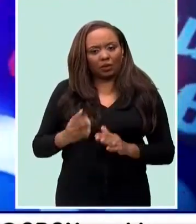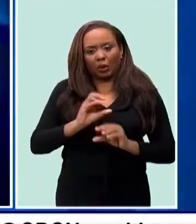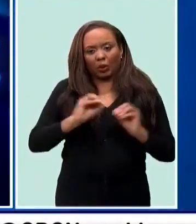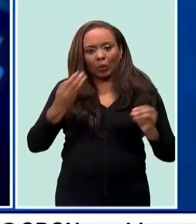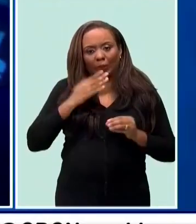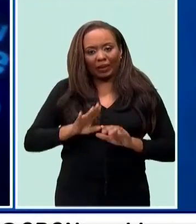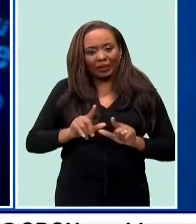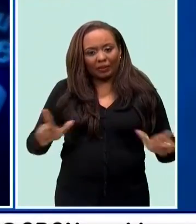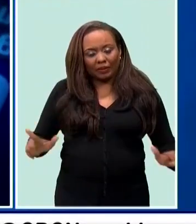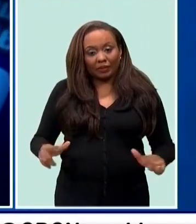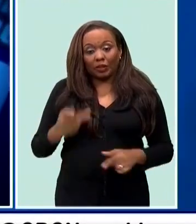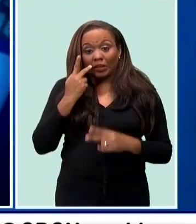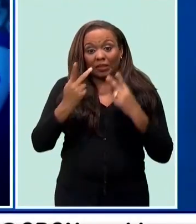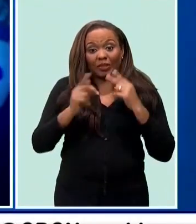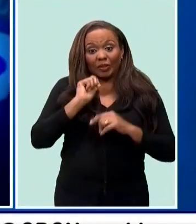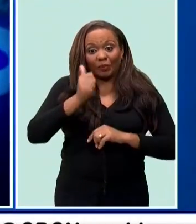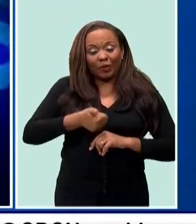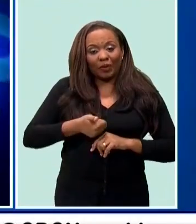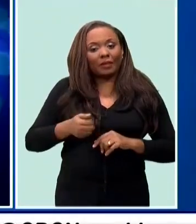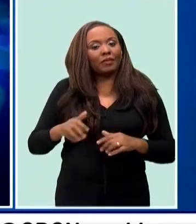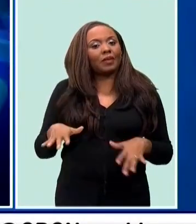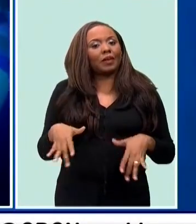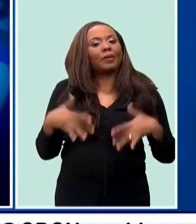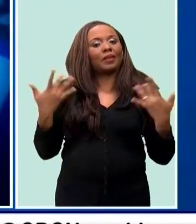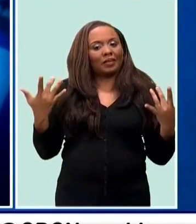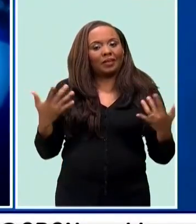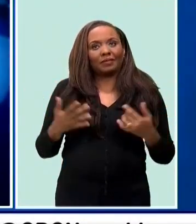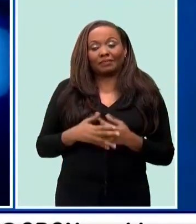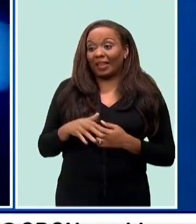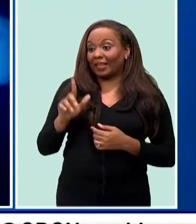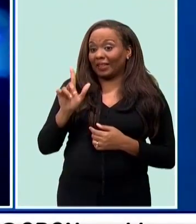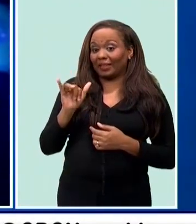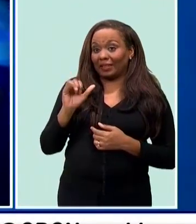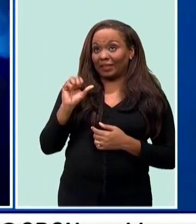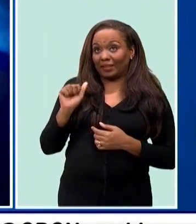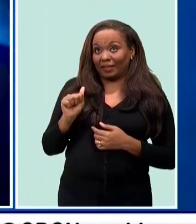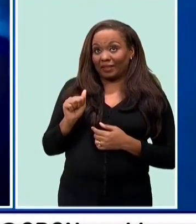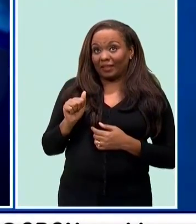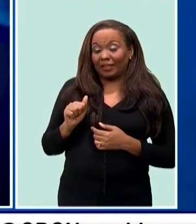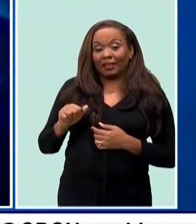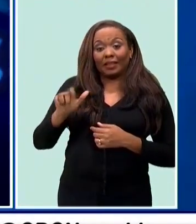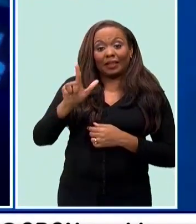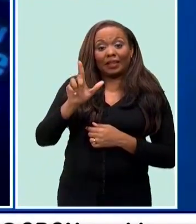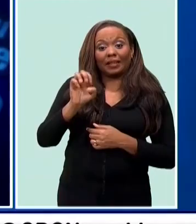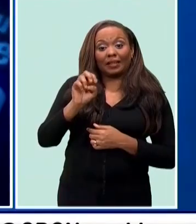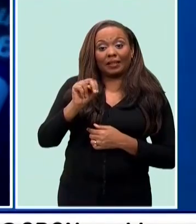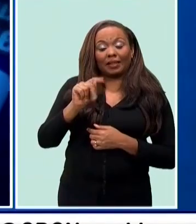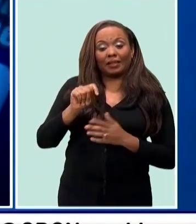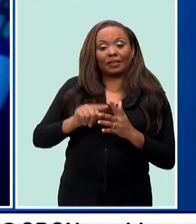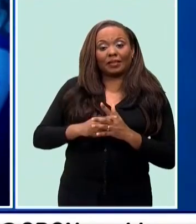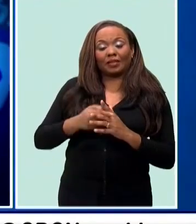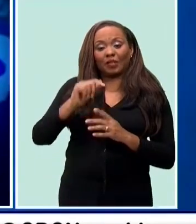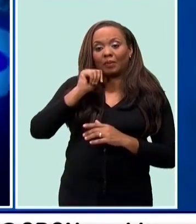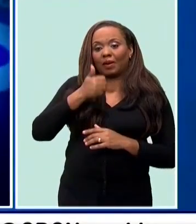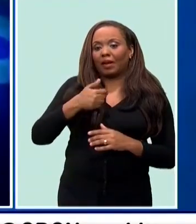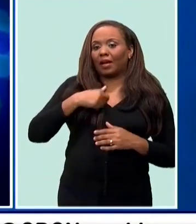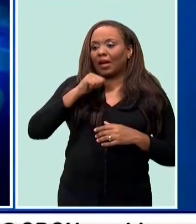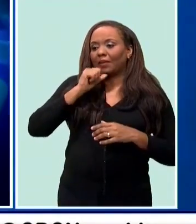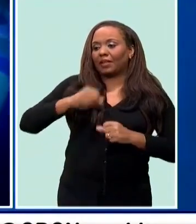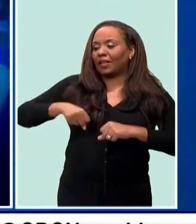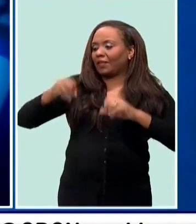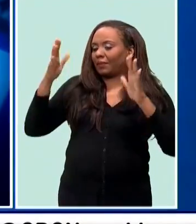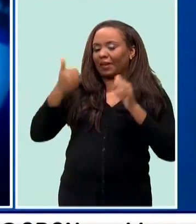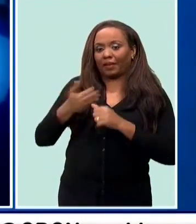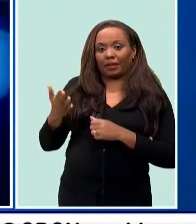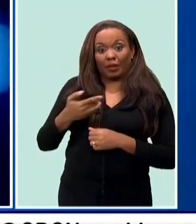So we'll see you tomorrow for another look at Watch Trending. And Lisa, it is Lent starting tomorrow. I'm not giving up anything.